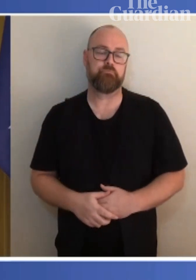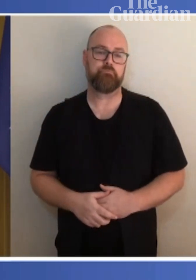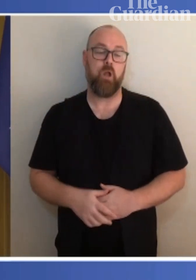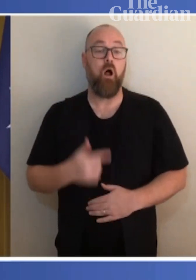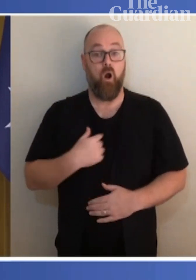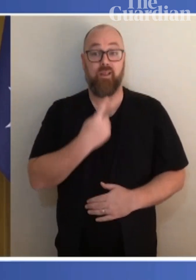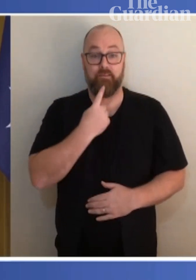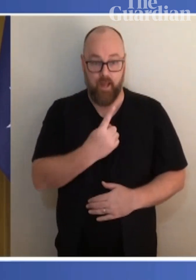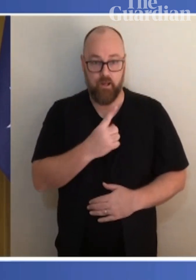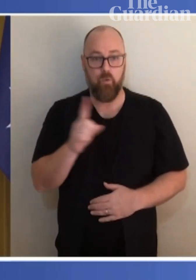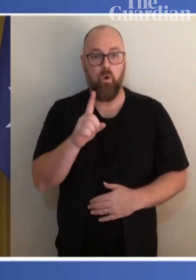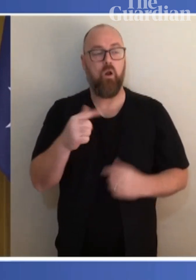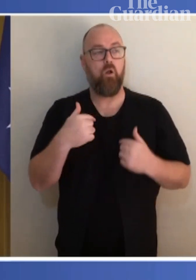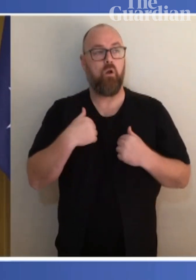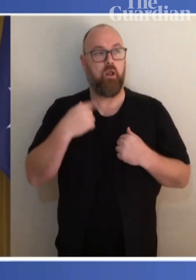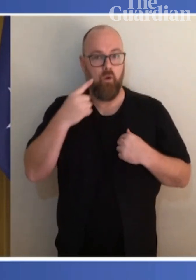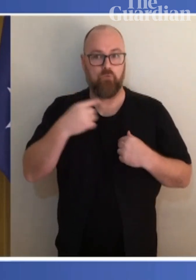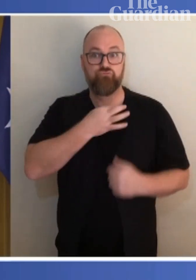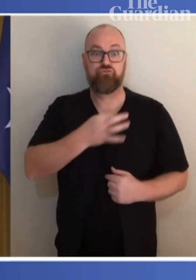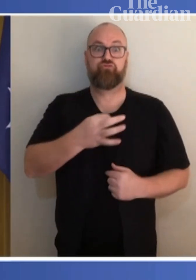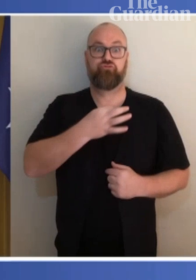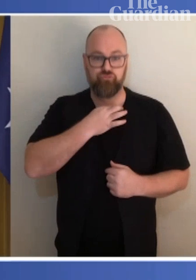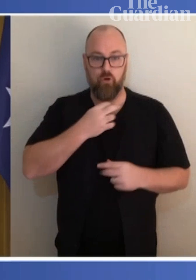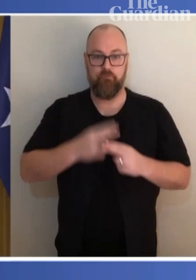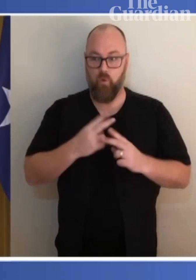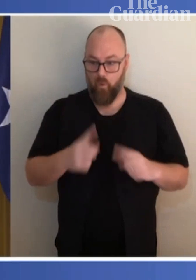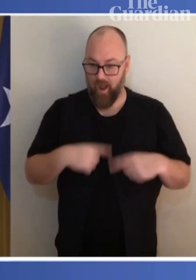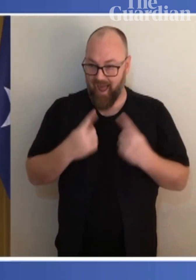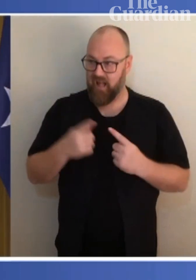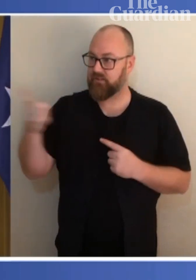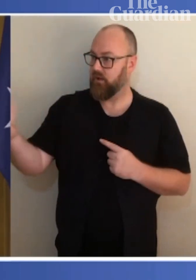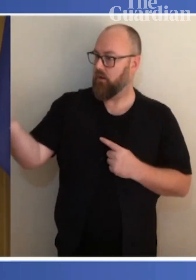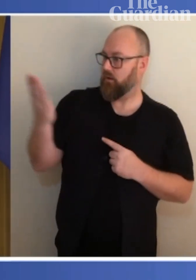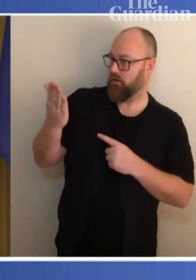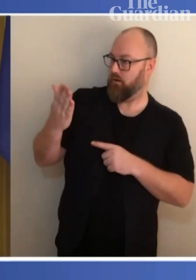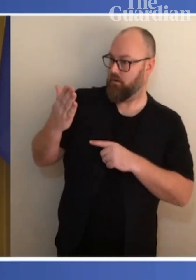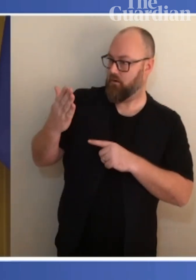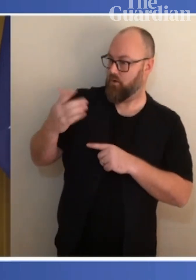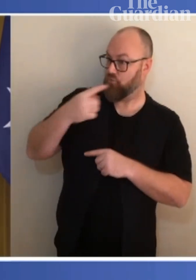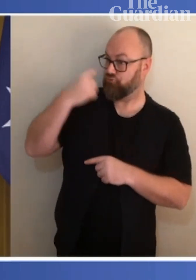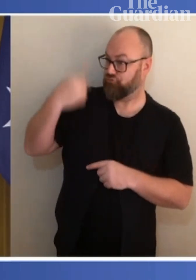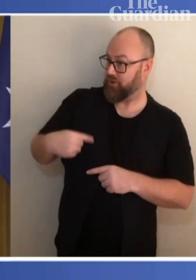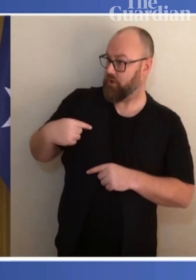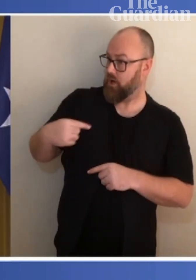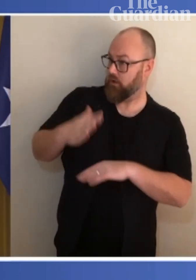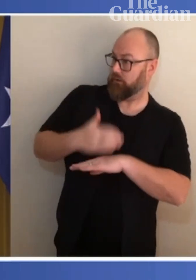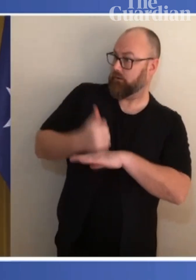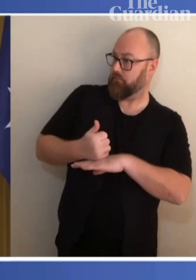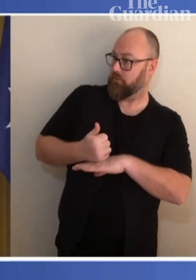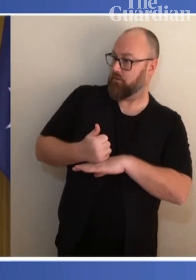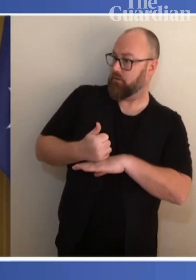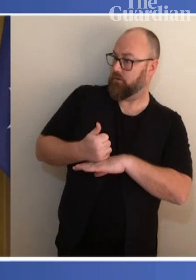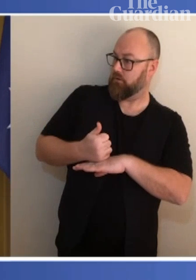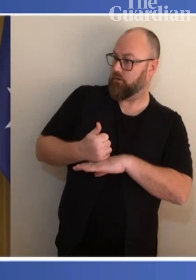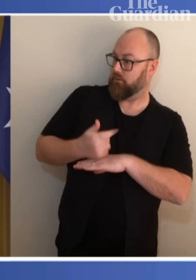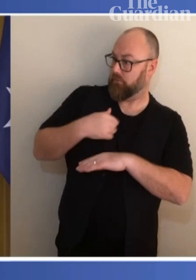represented by a Russian embassy on site are not the same as some bloke standing on a blade of